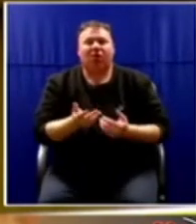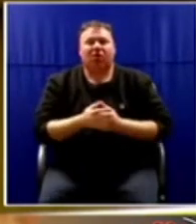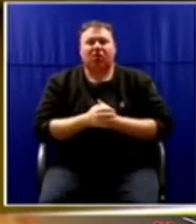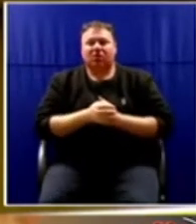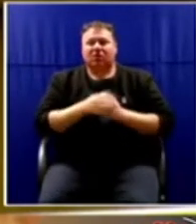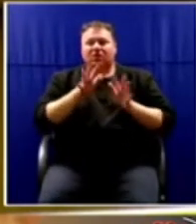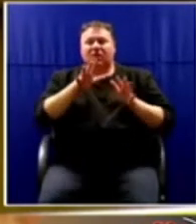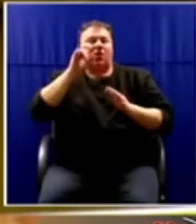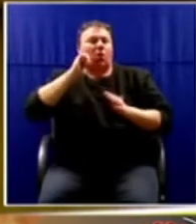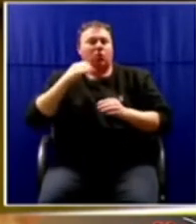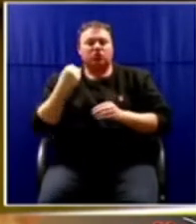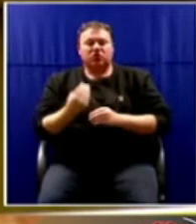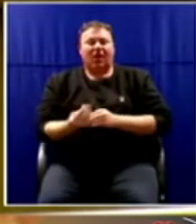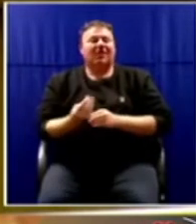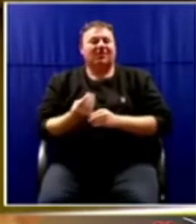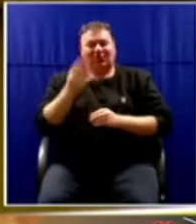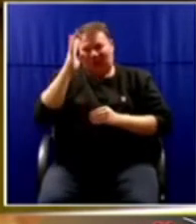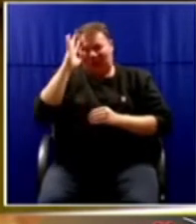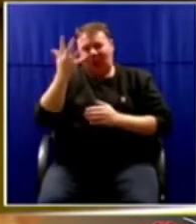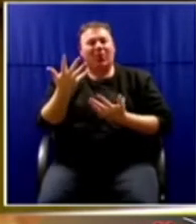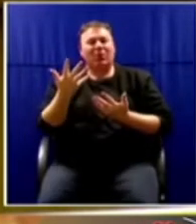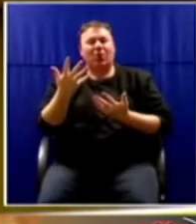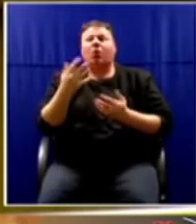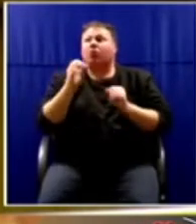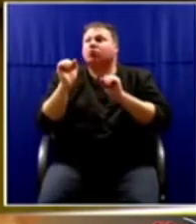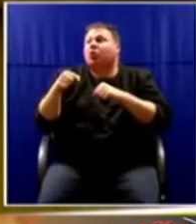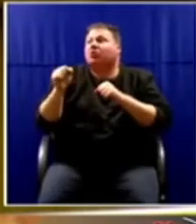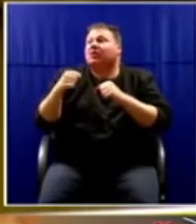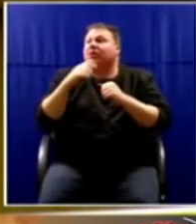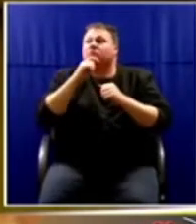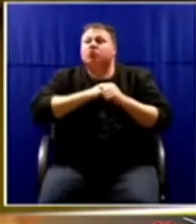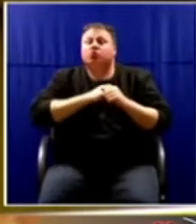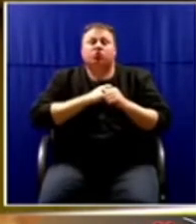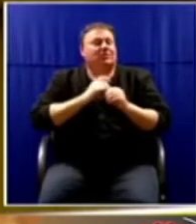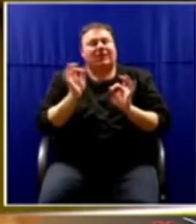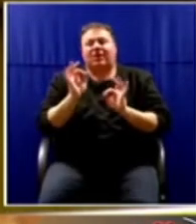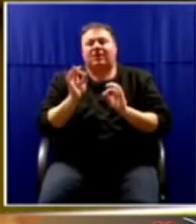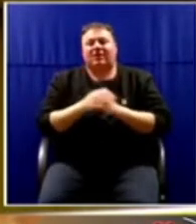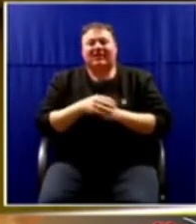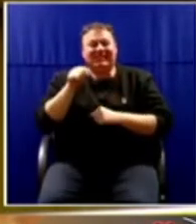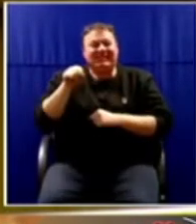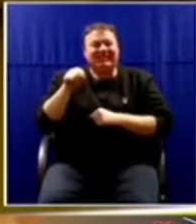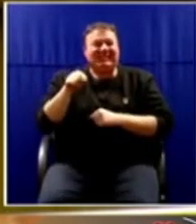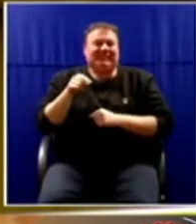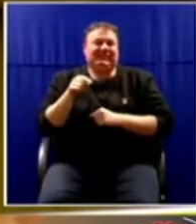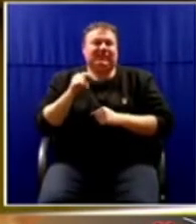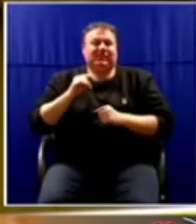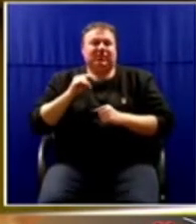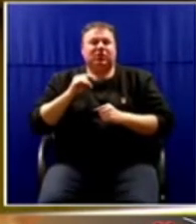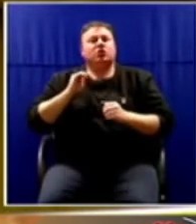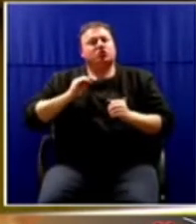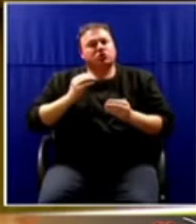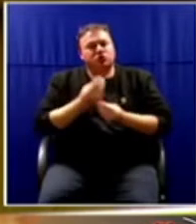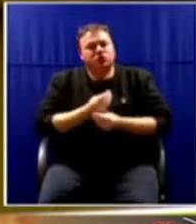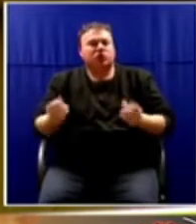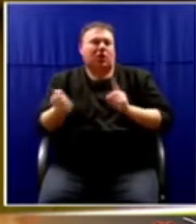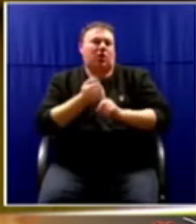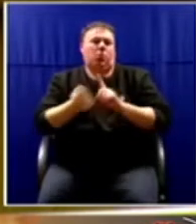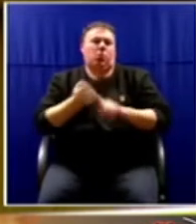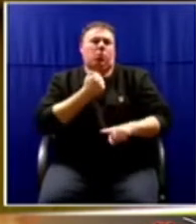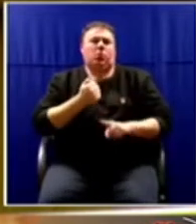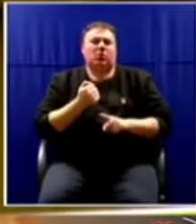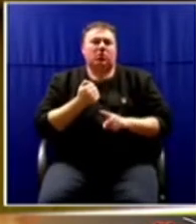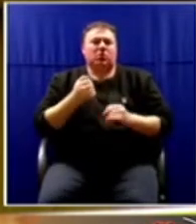-year-old child knows nothing of consent. This is pedophilia and we should all be disgusted.